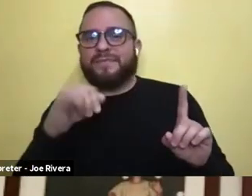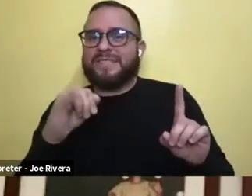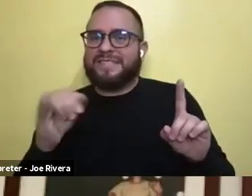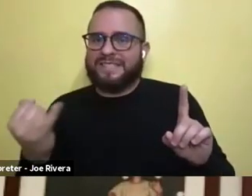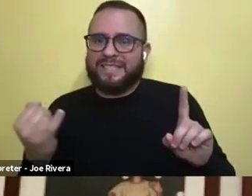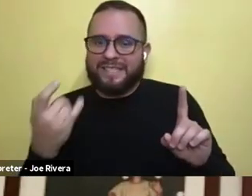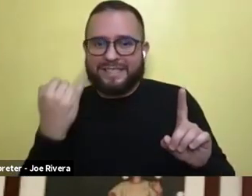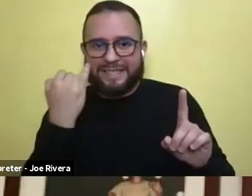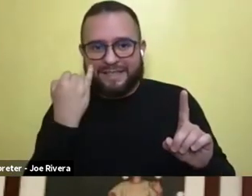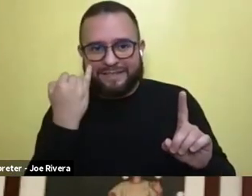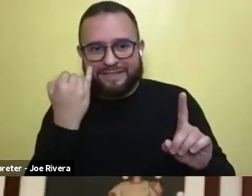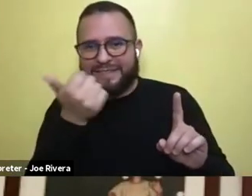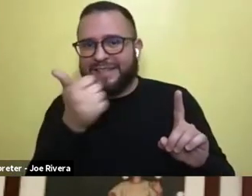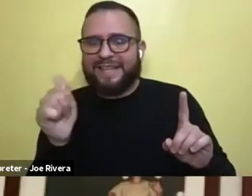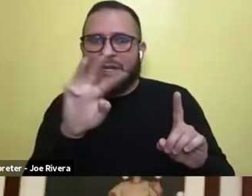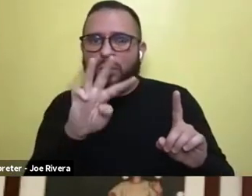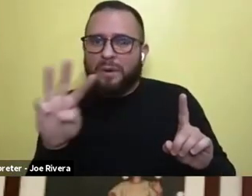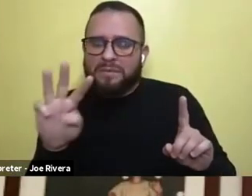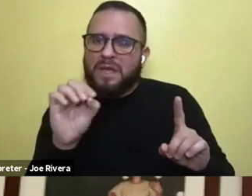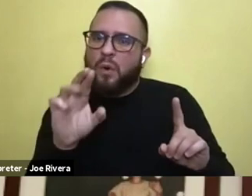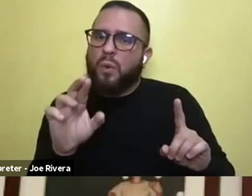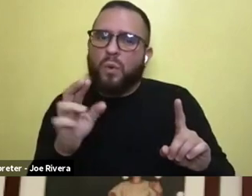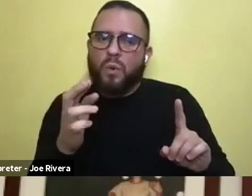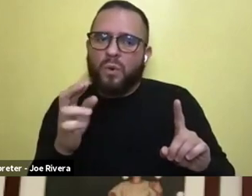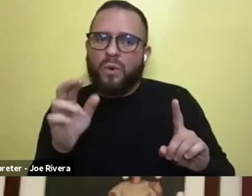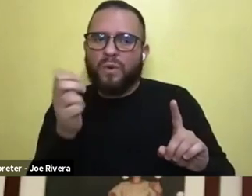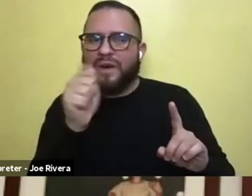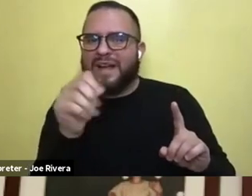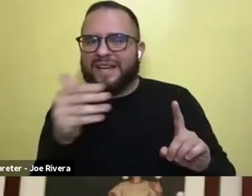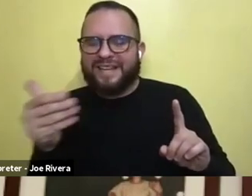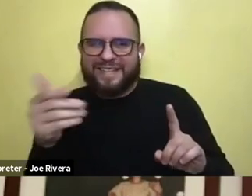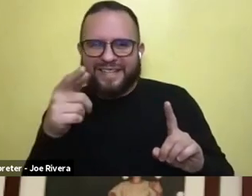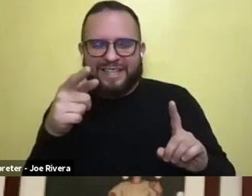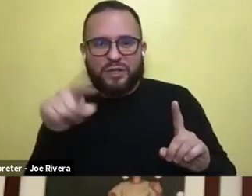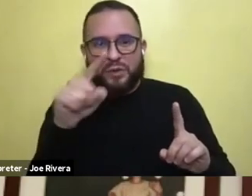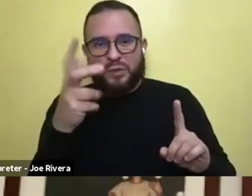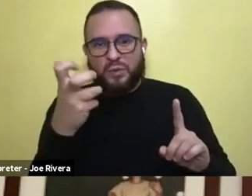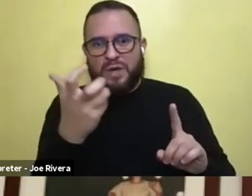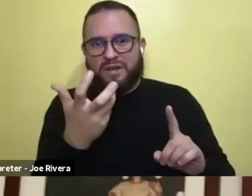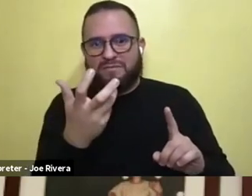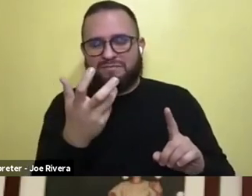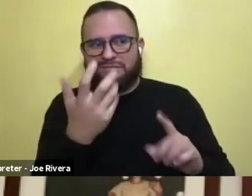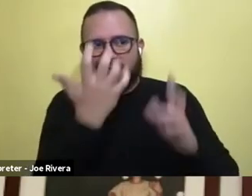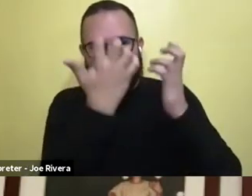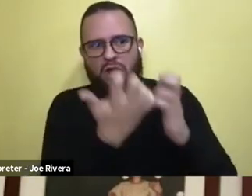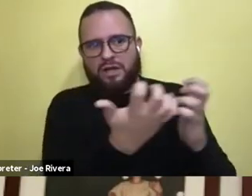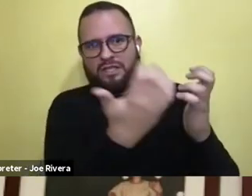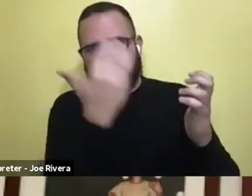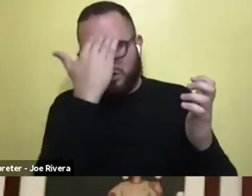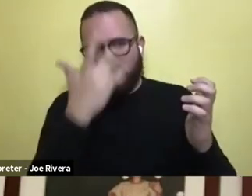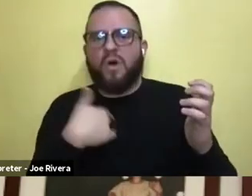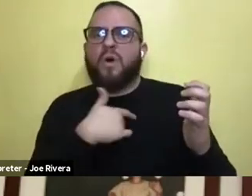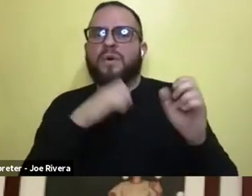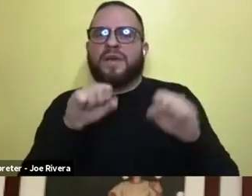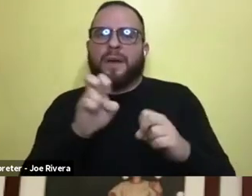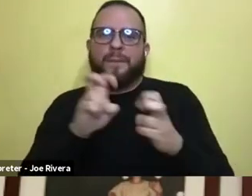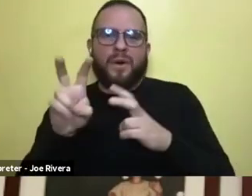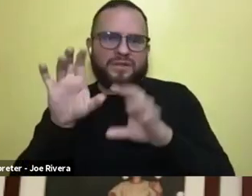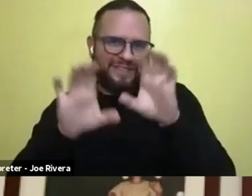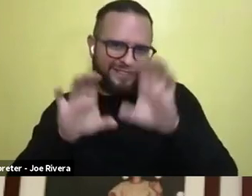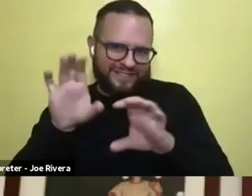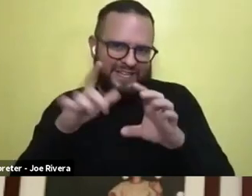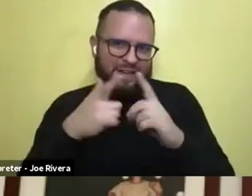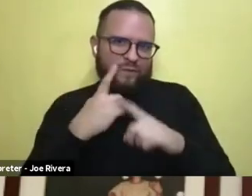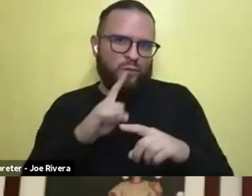uh, website or anything that you want our audience to know about, um, we can post it in the chat for more